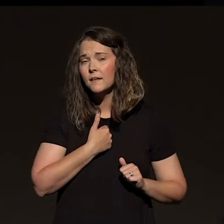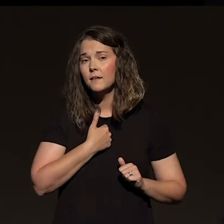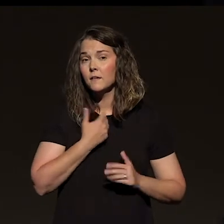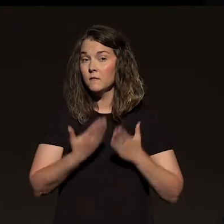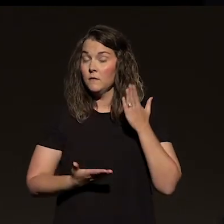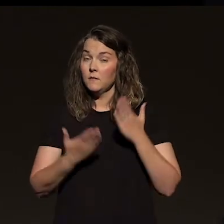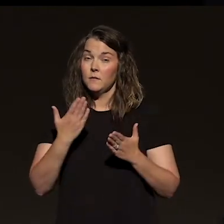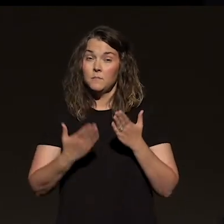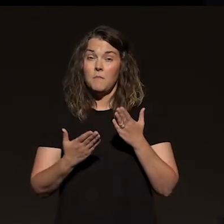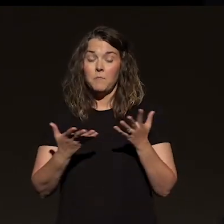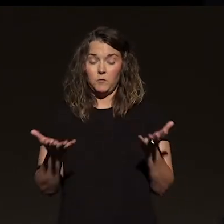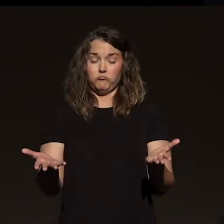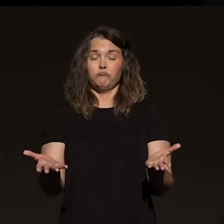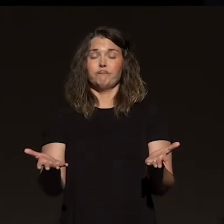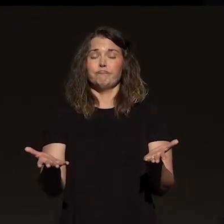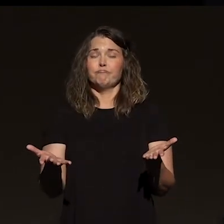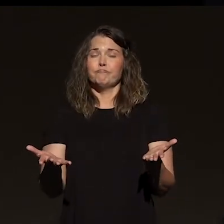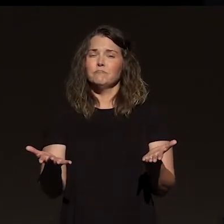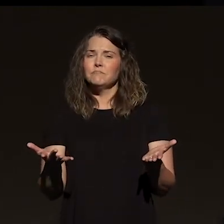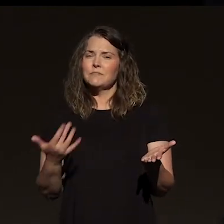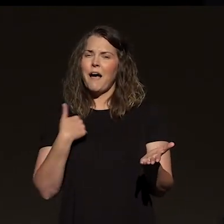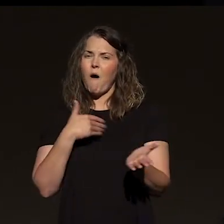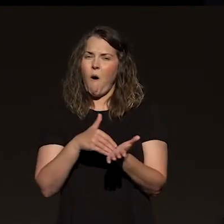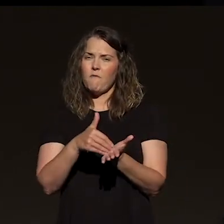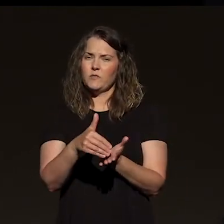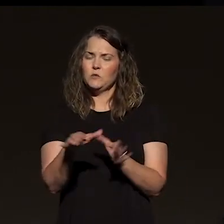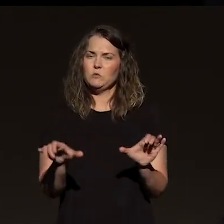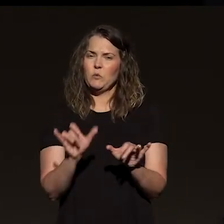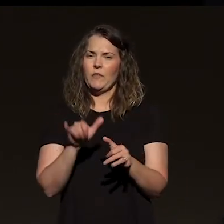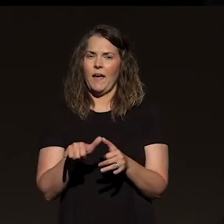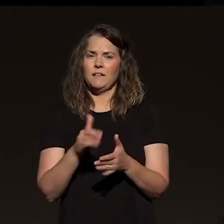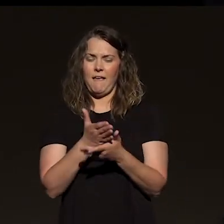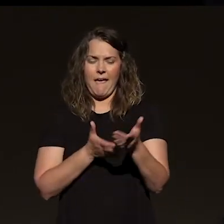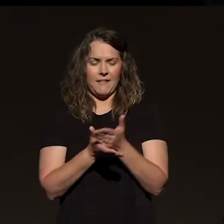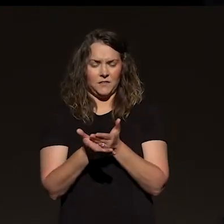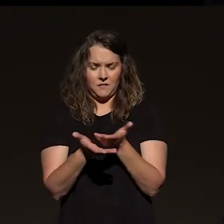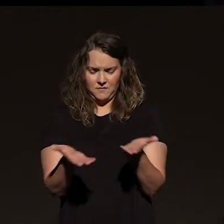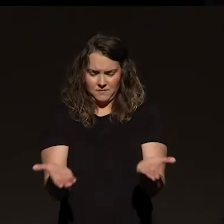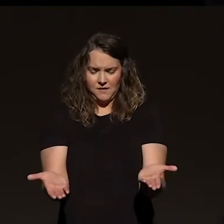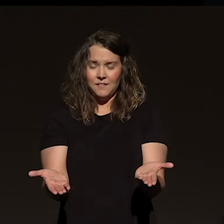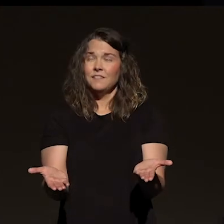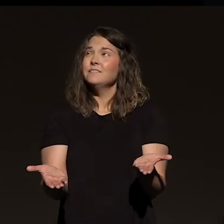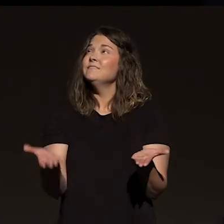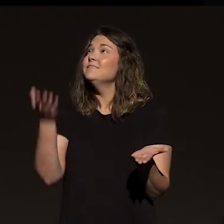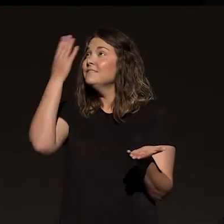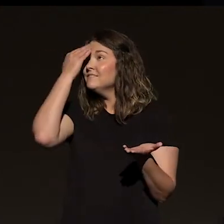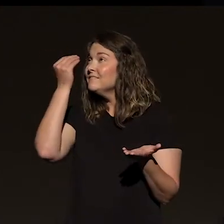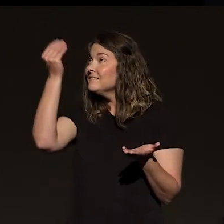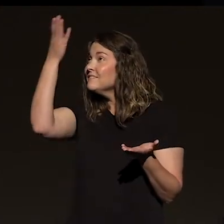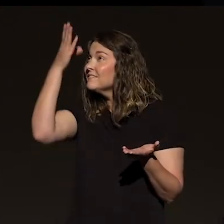it would help you to open your hands. I do that often. We pray this way as if to say to God, God, we need you.